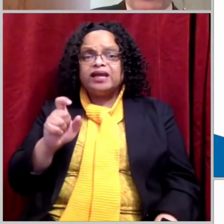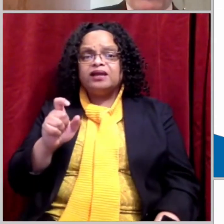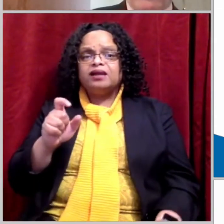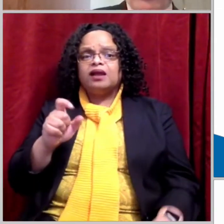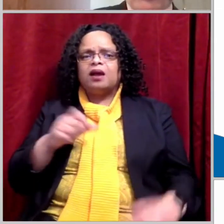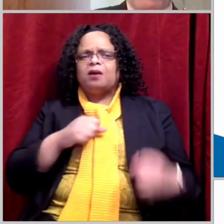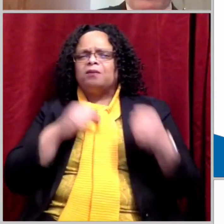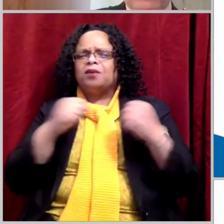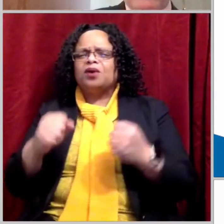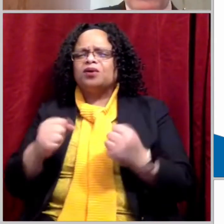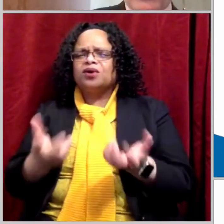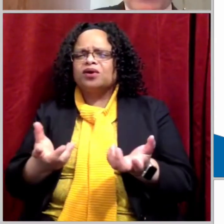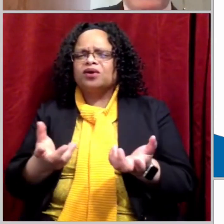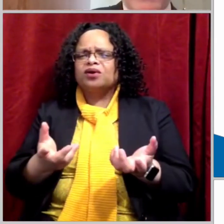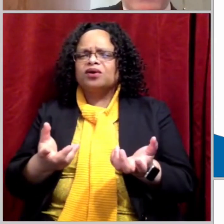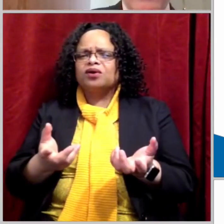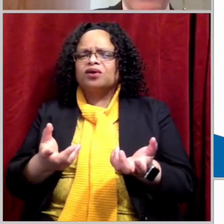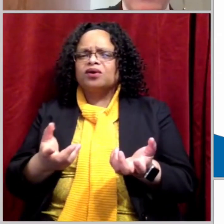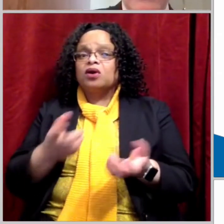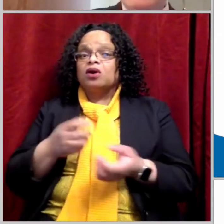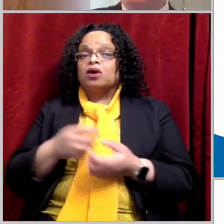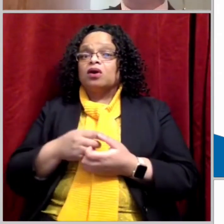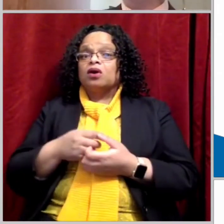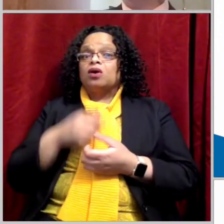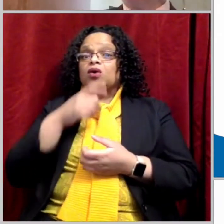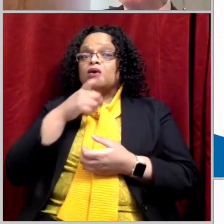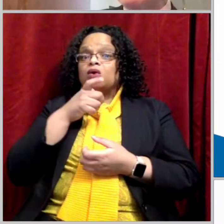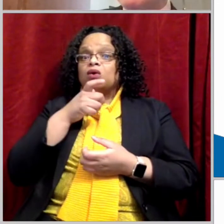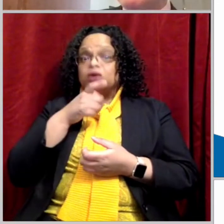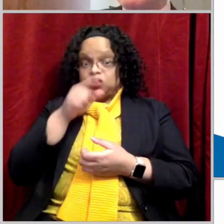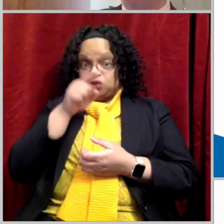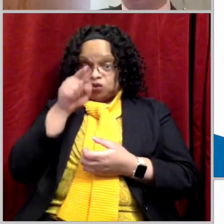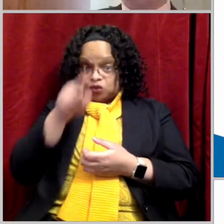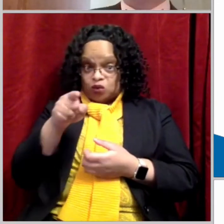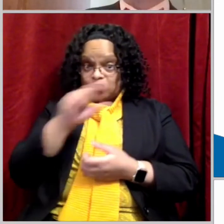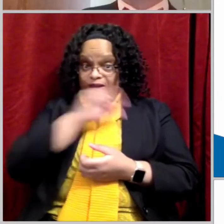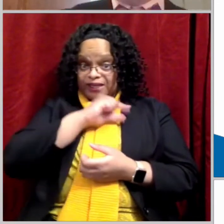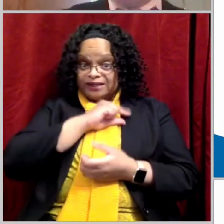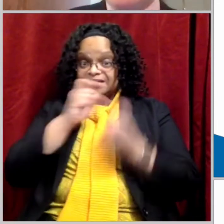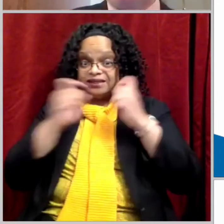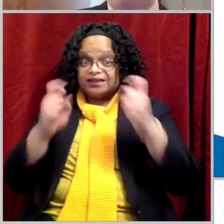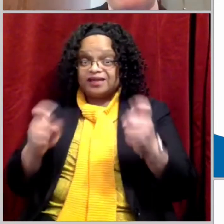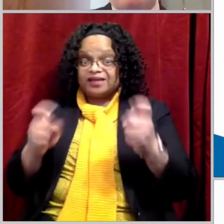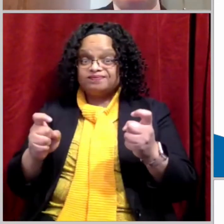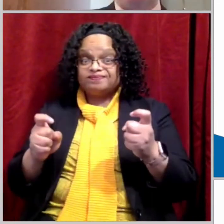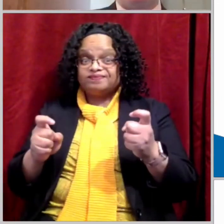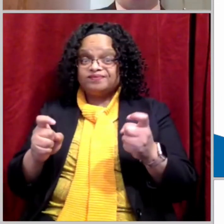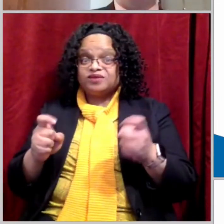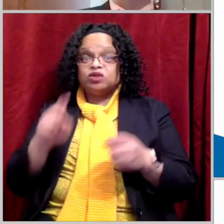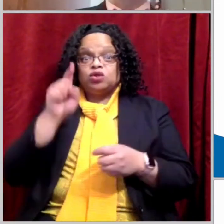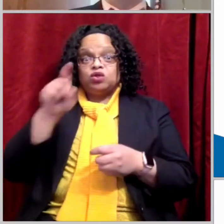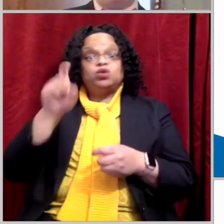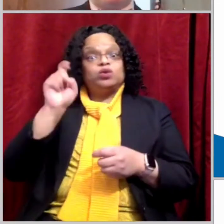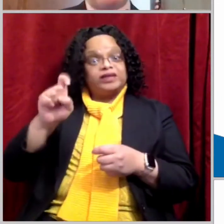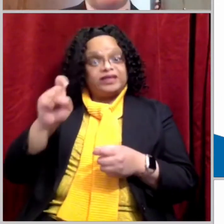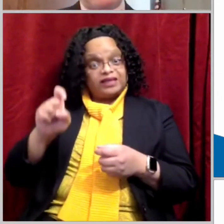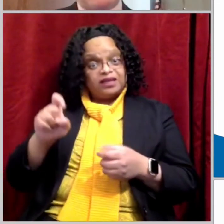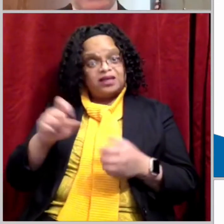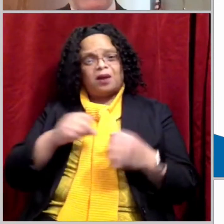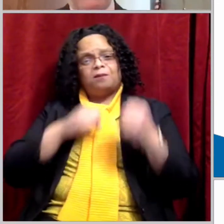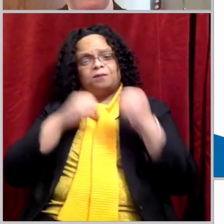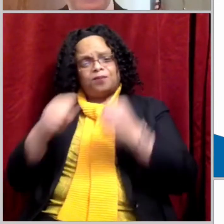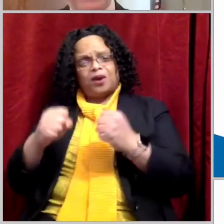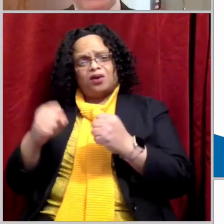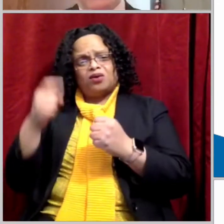If you are a person who has sinned, if you are a person that you think you need some kind of power to keep moving through